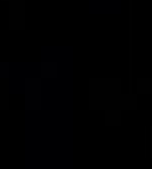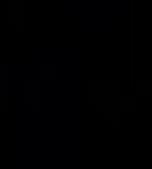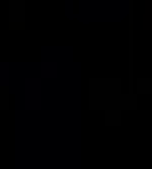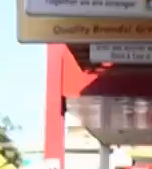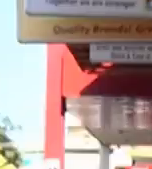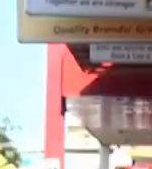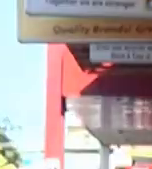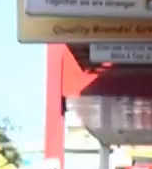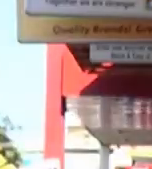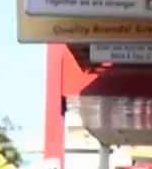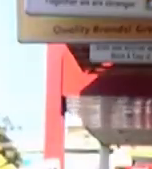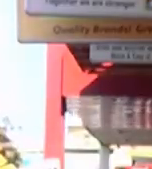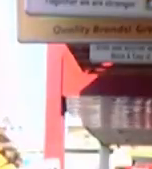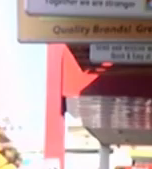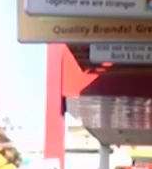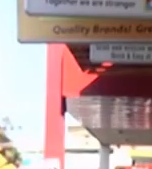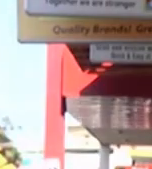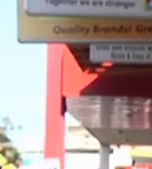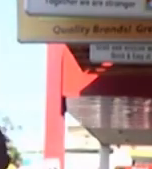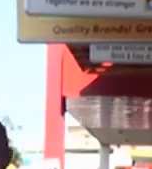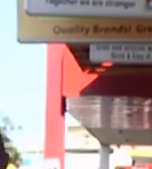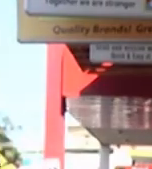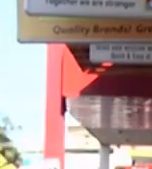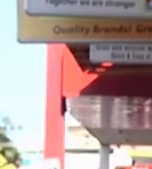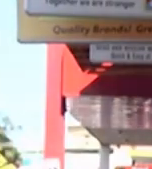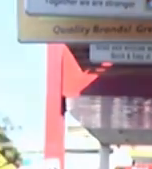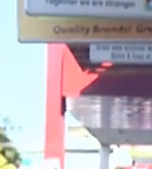Sanya Nibboiler,